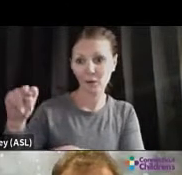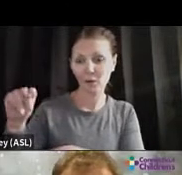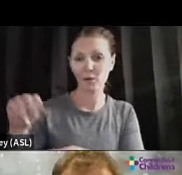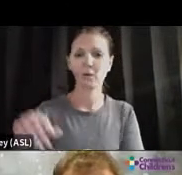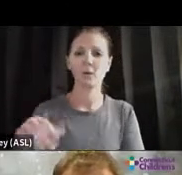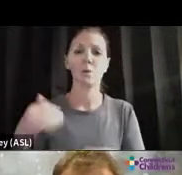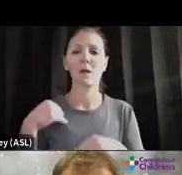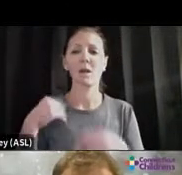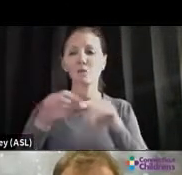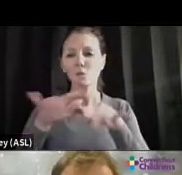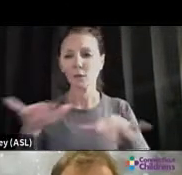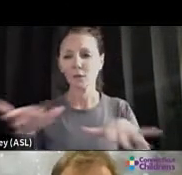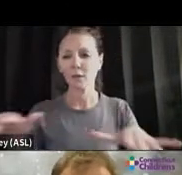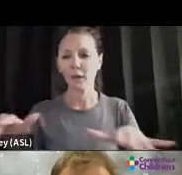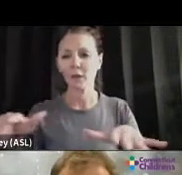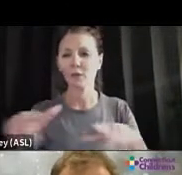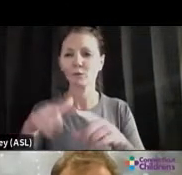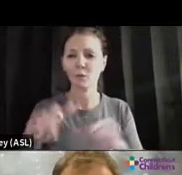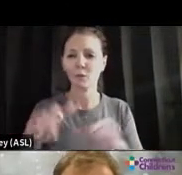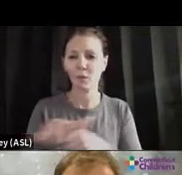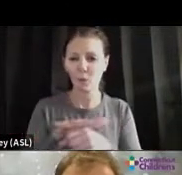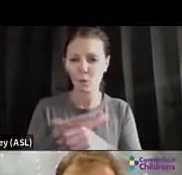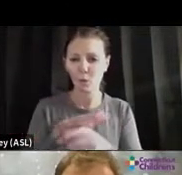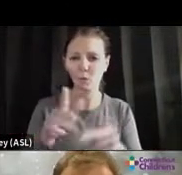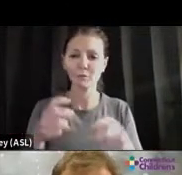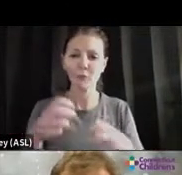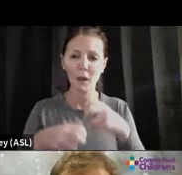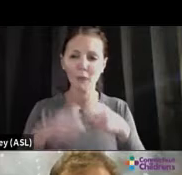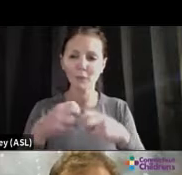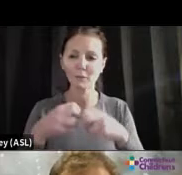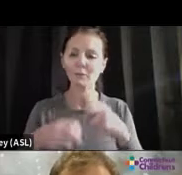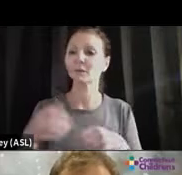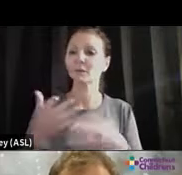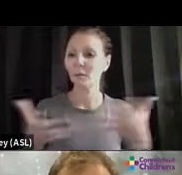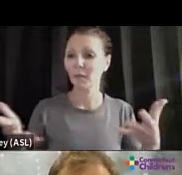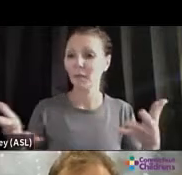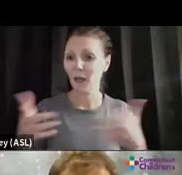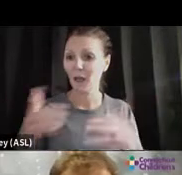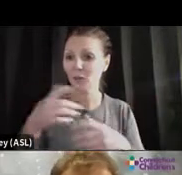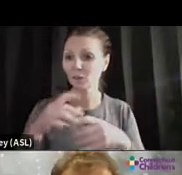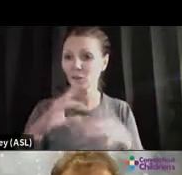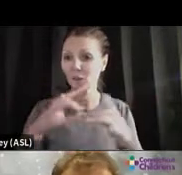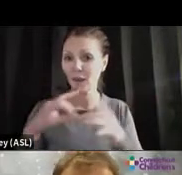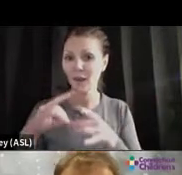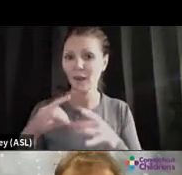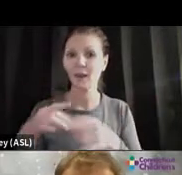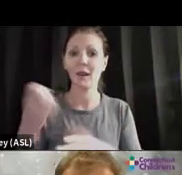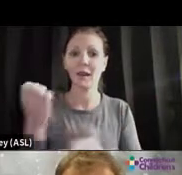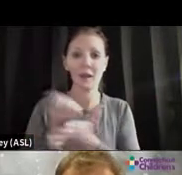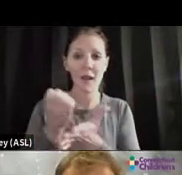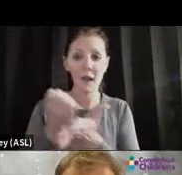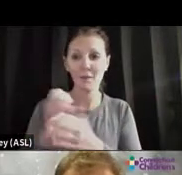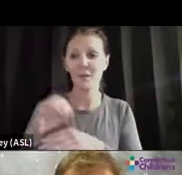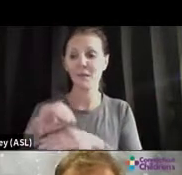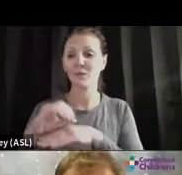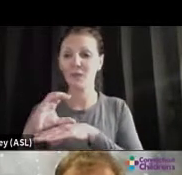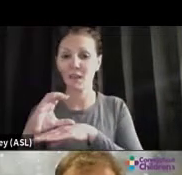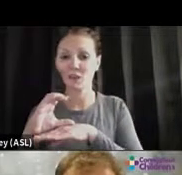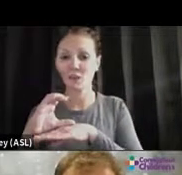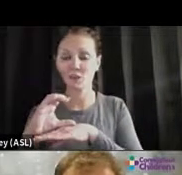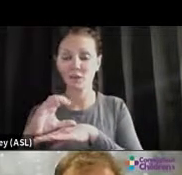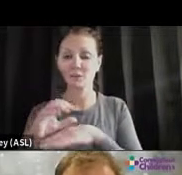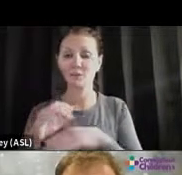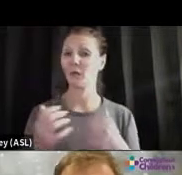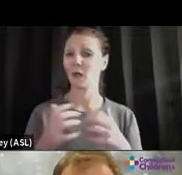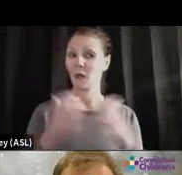and gridlock. So like supply chain issues, economy issues. There's a lot of information and a lot of misinformation. Navigating that is a stressful